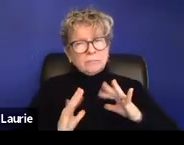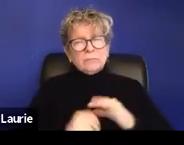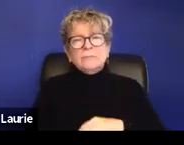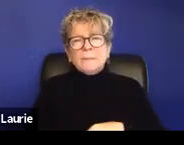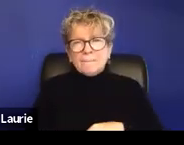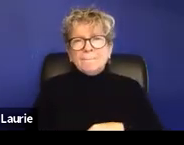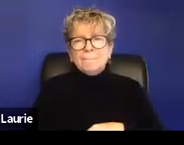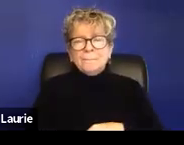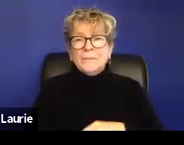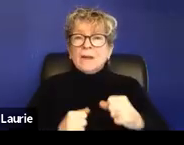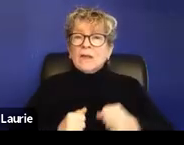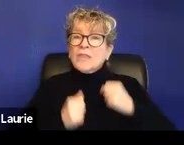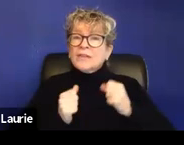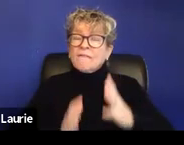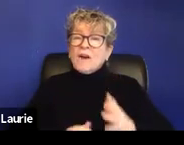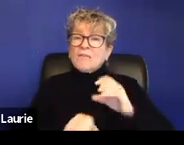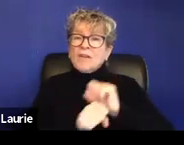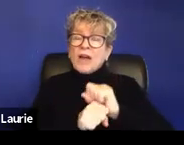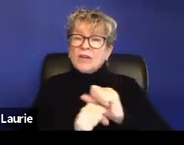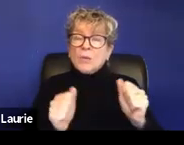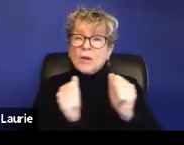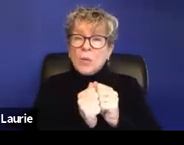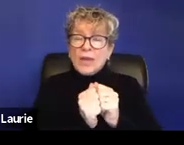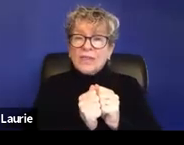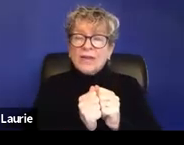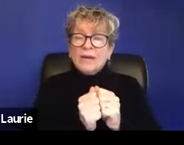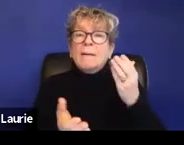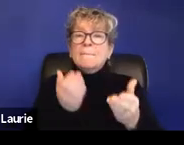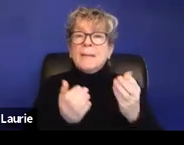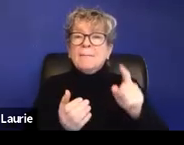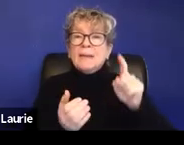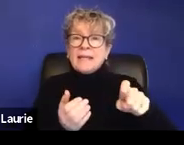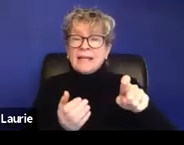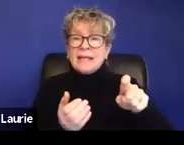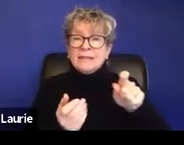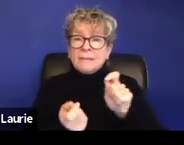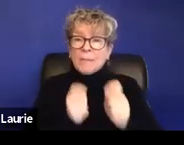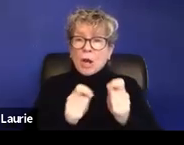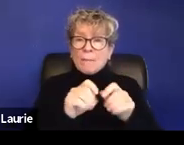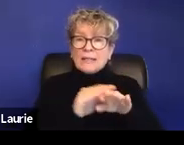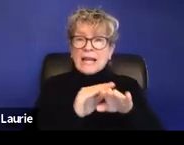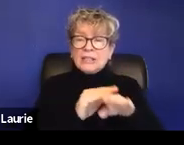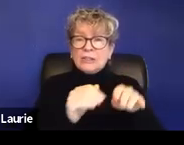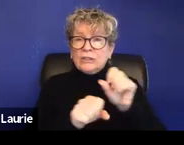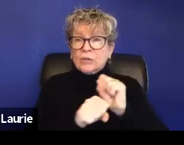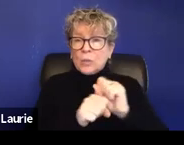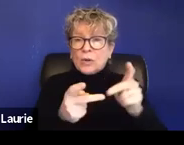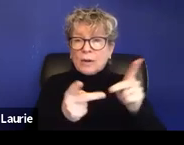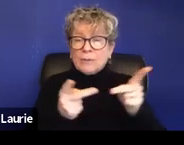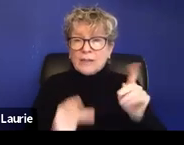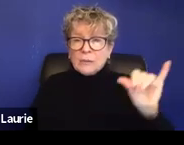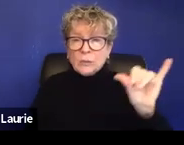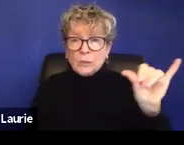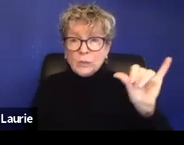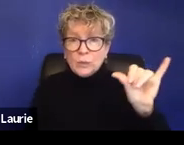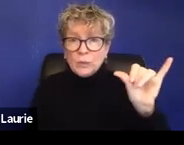the survivor you may be working with may also actually need accommodations at the workplace, reasonable accommodations at the